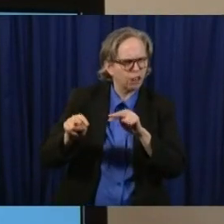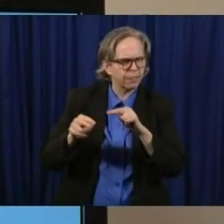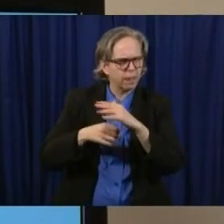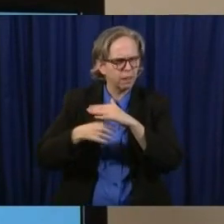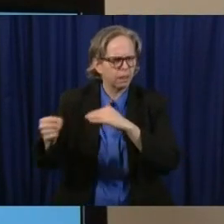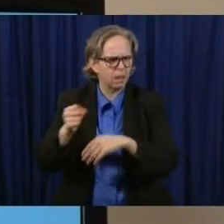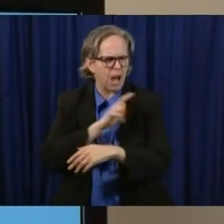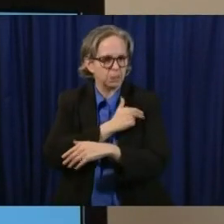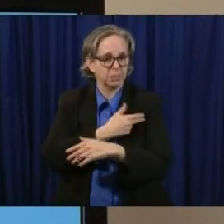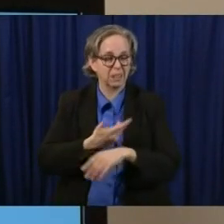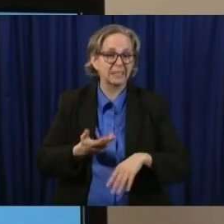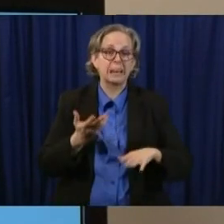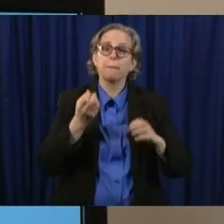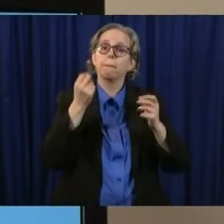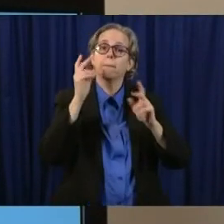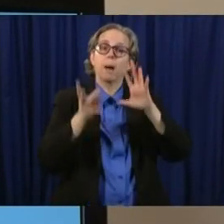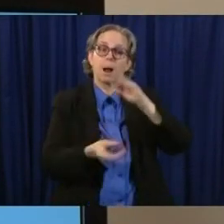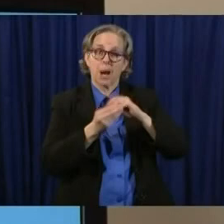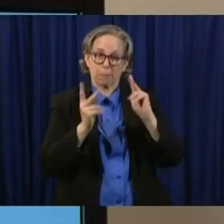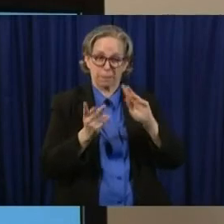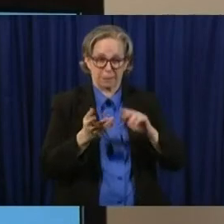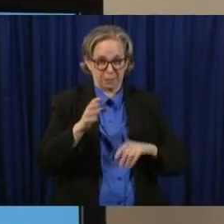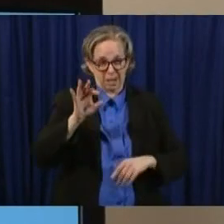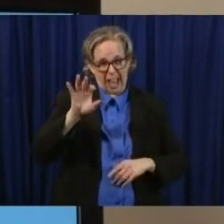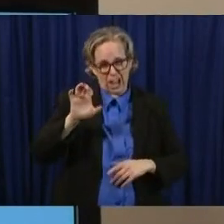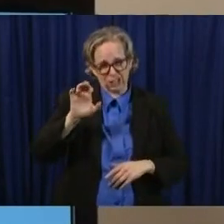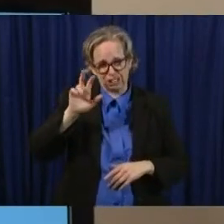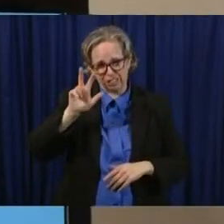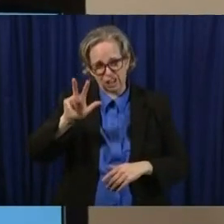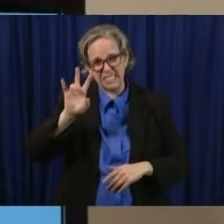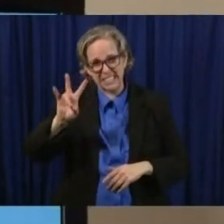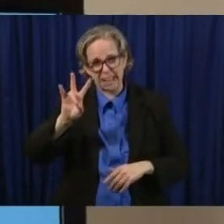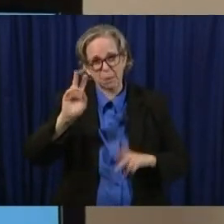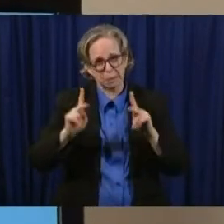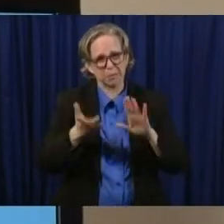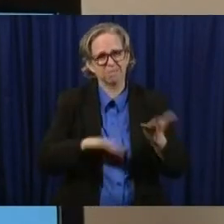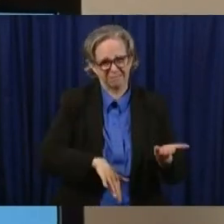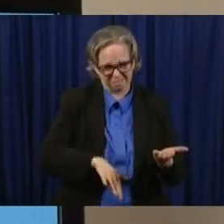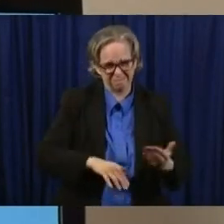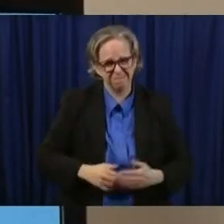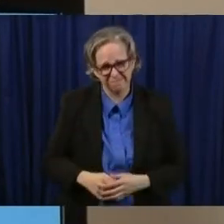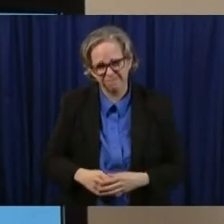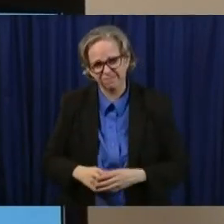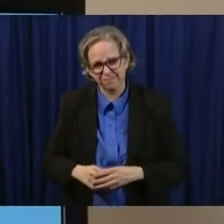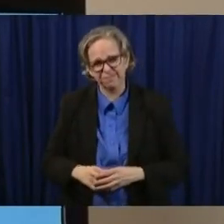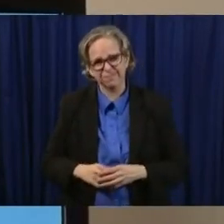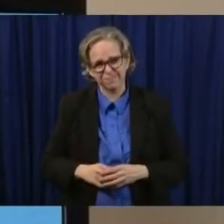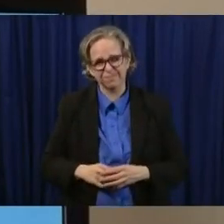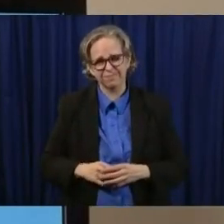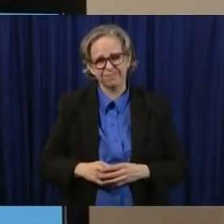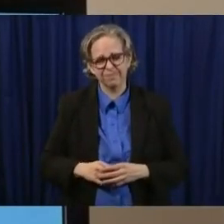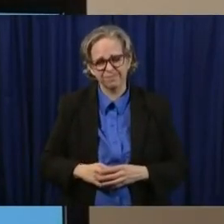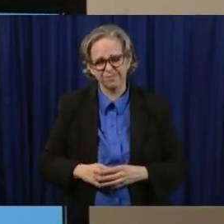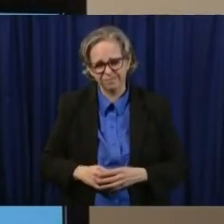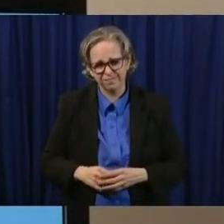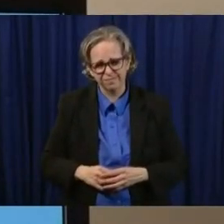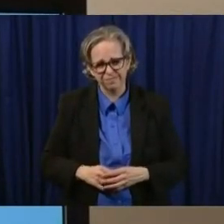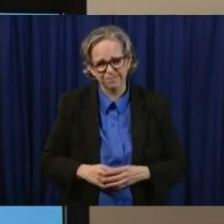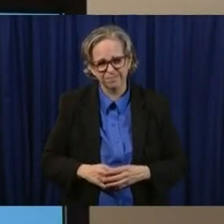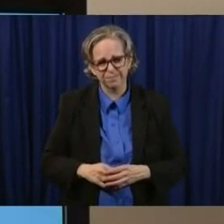ohio are at 937 people that we have lost in ohio